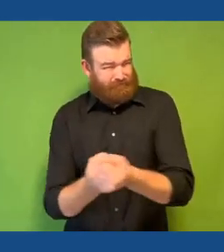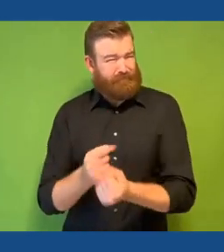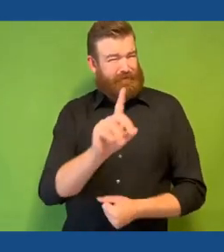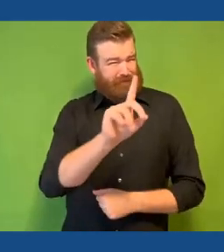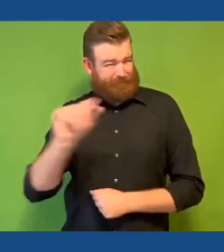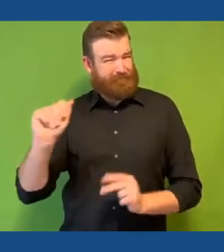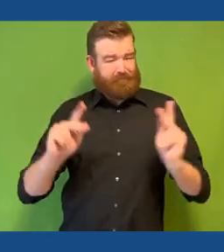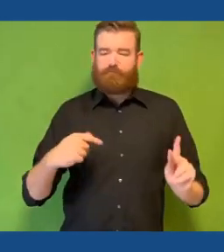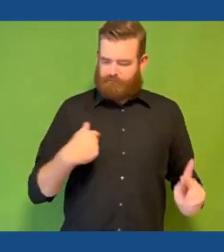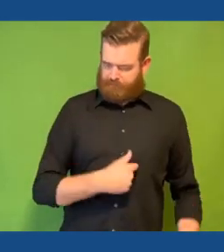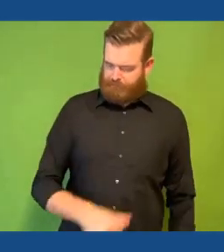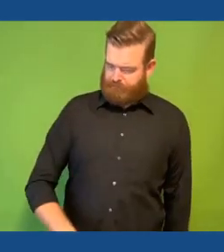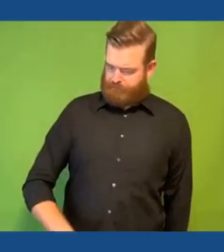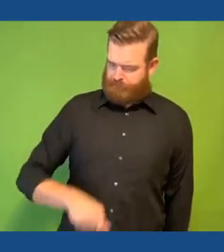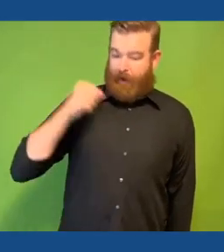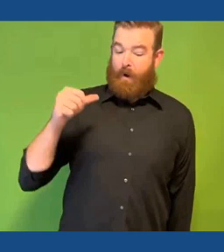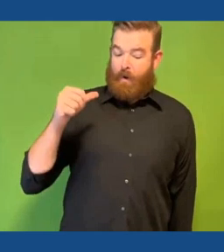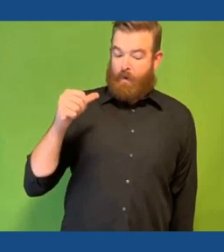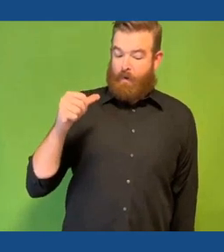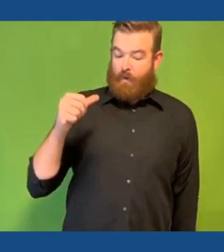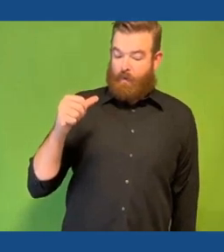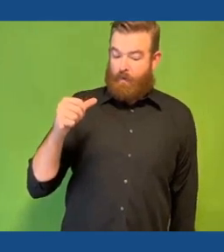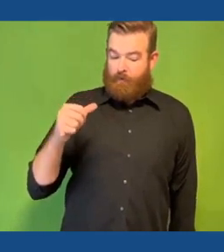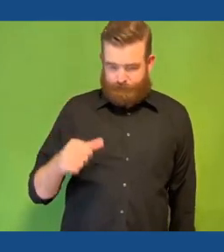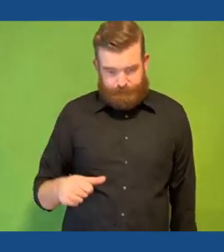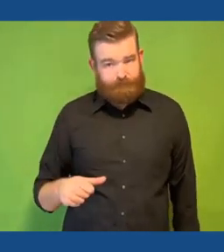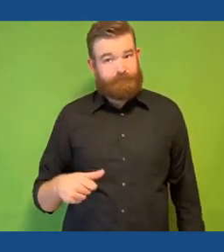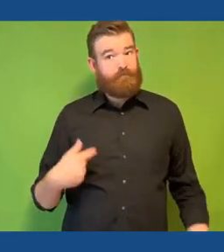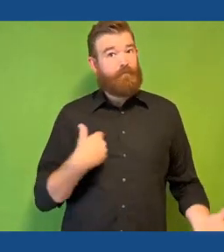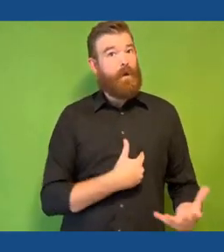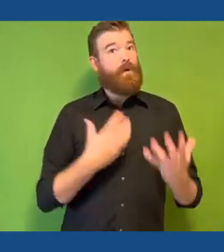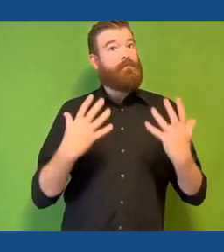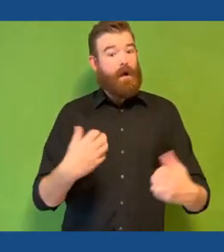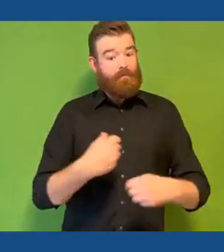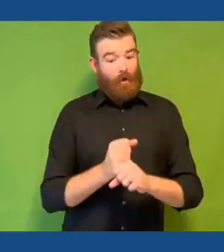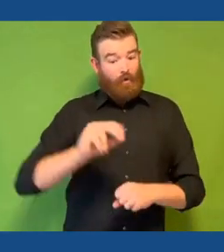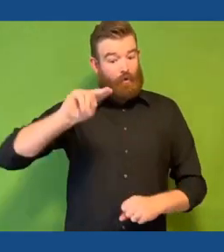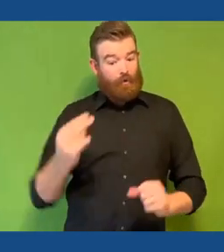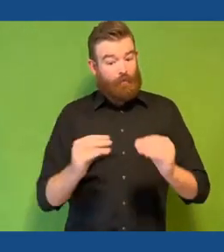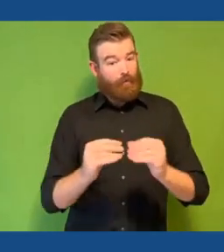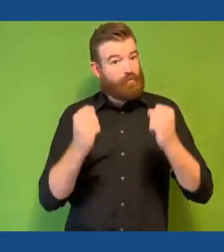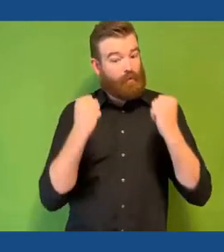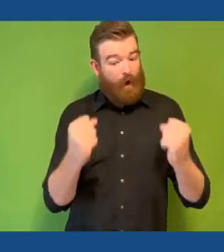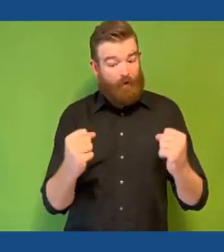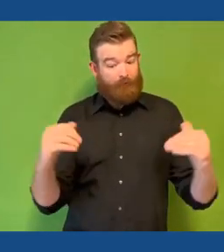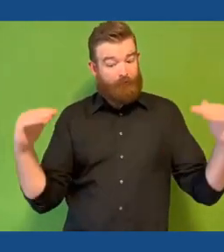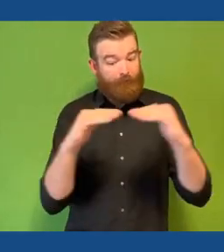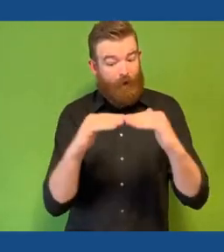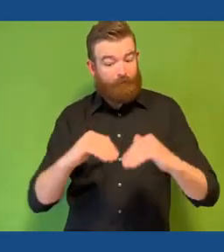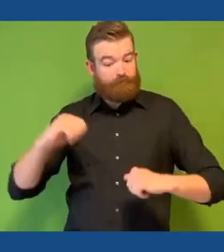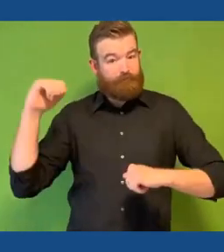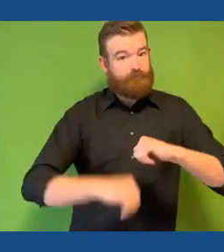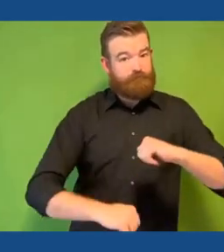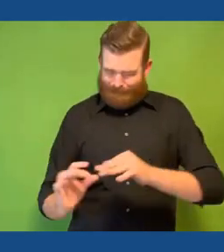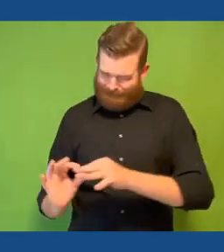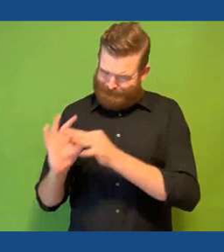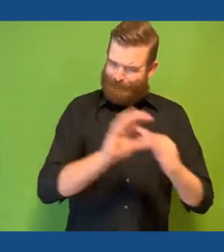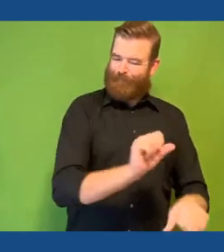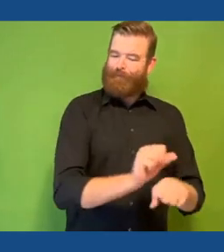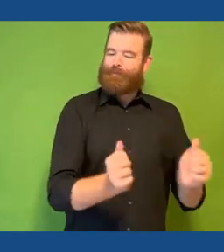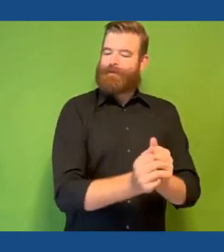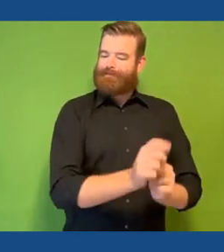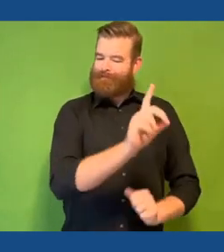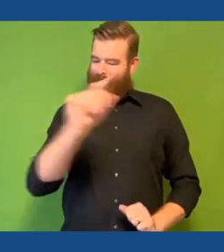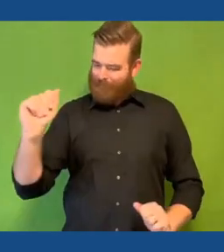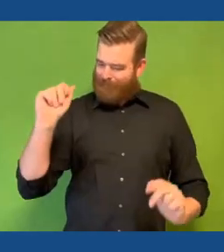to support those with disabilities and view this commitment as a key part of our vision for a stronger, fairer,